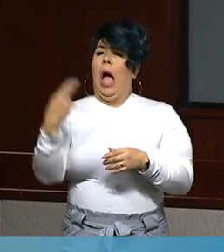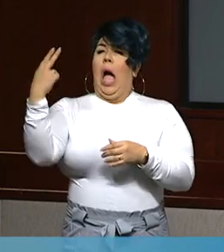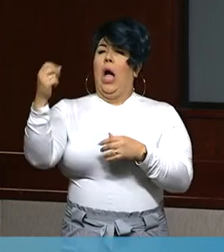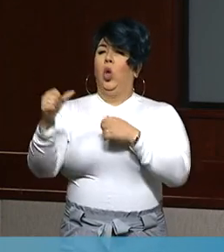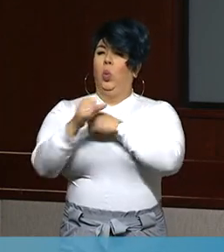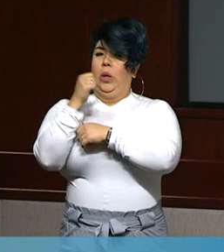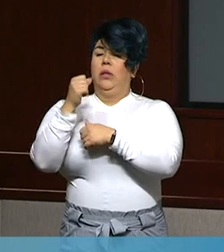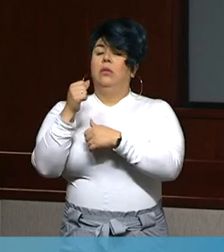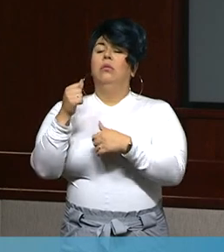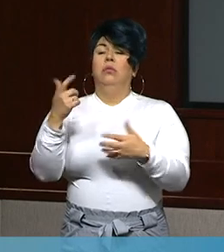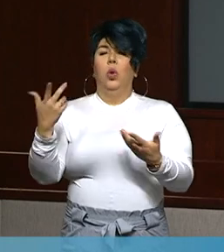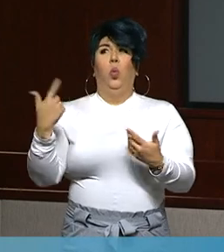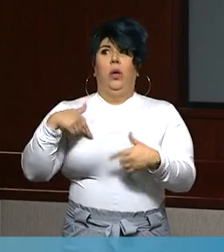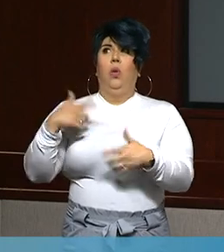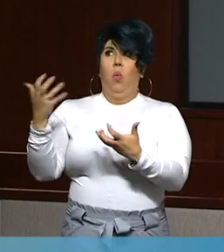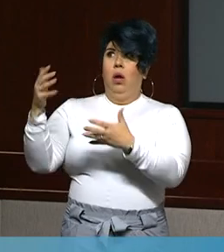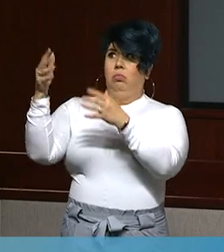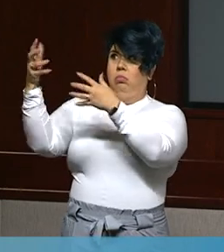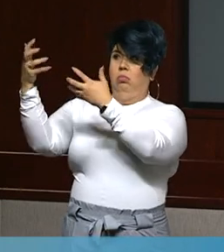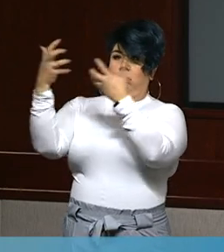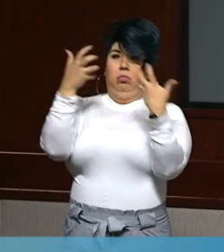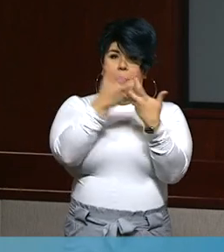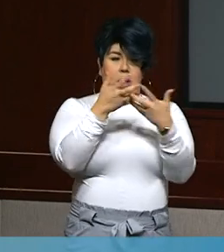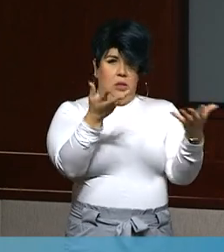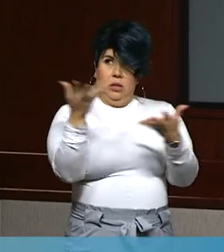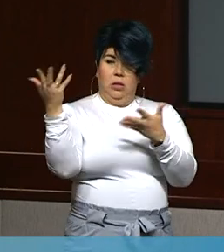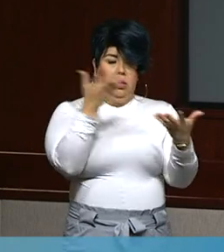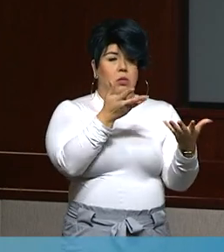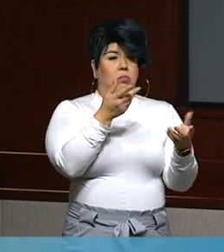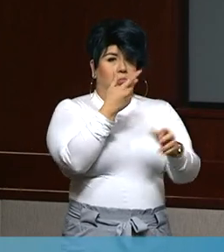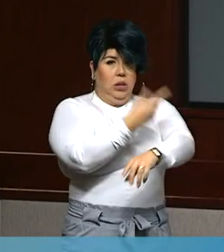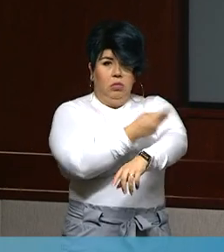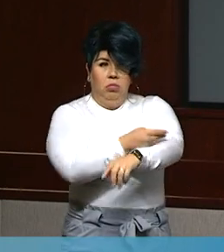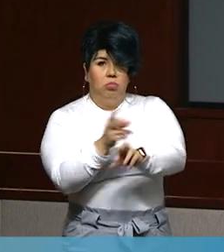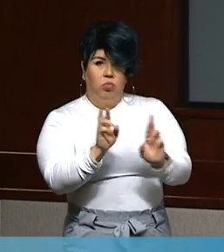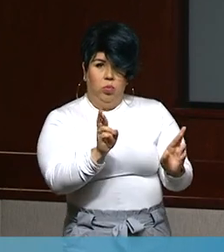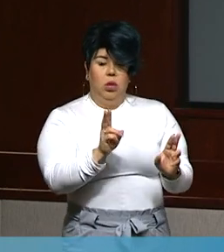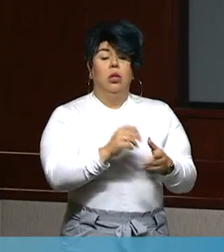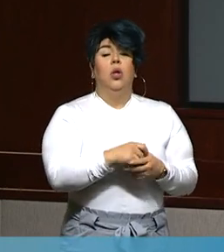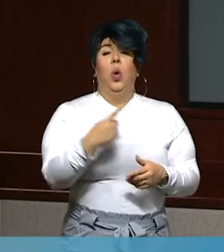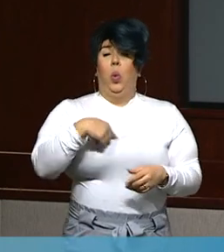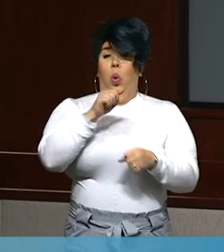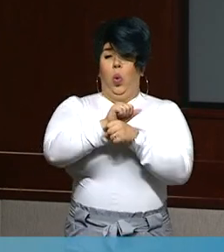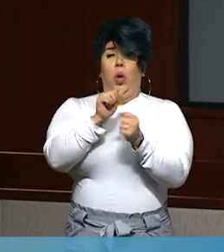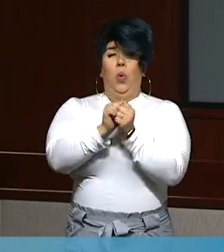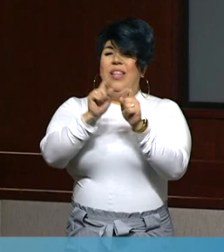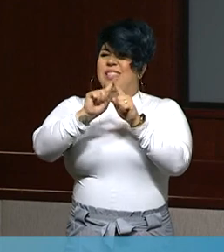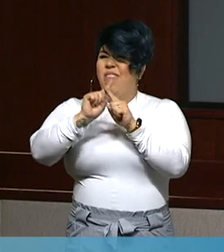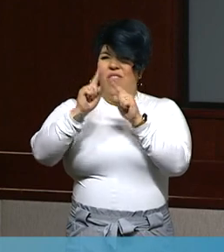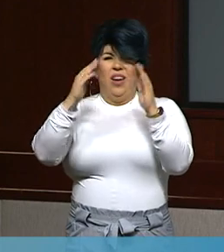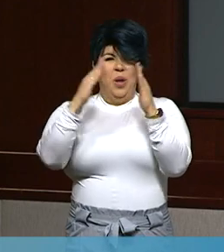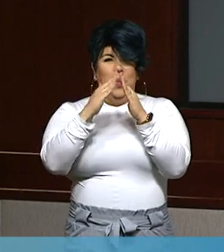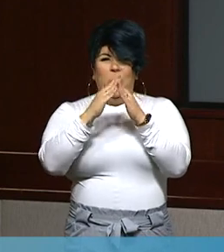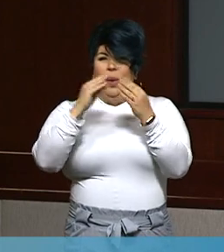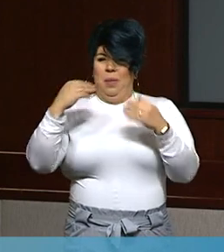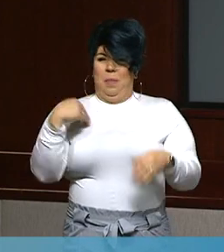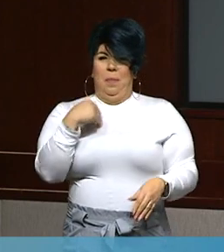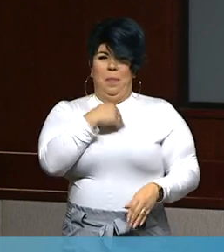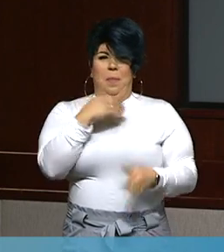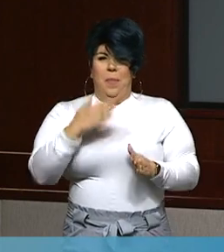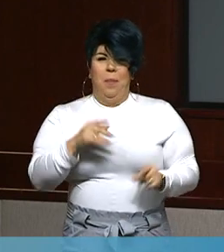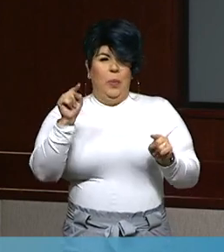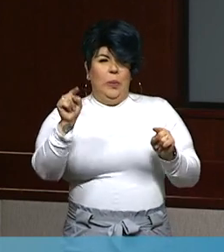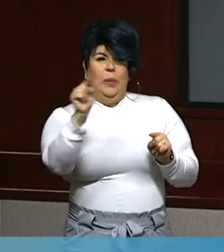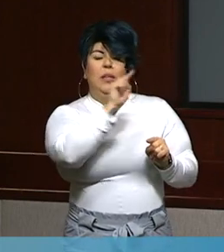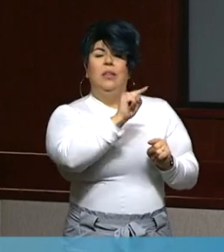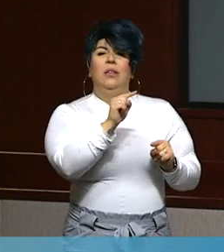many people vaccinated as quickly as possible. We at Public Health are working with all of these different community members, everybody who is going